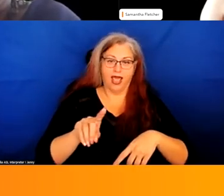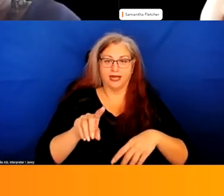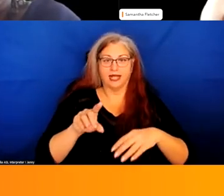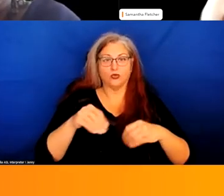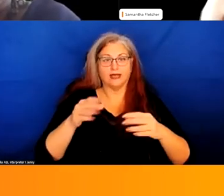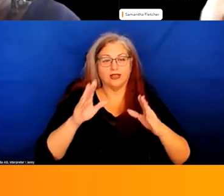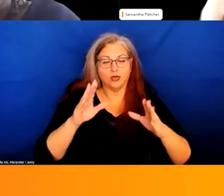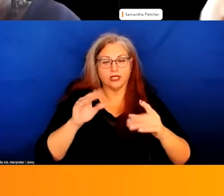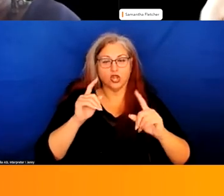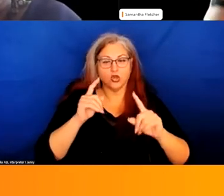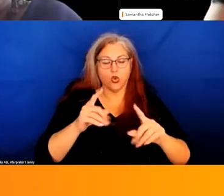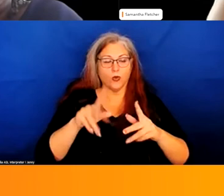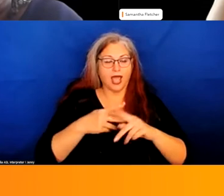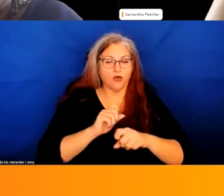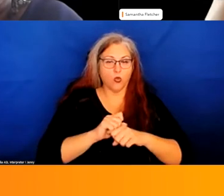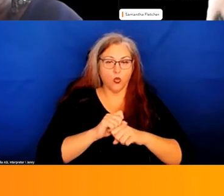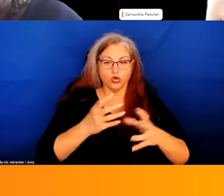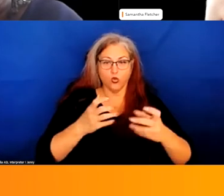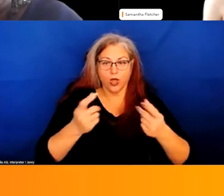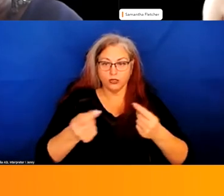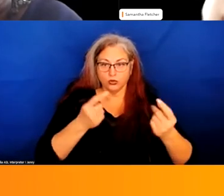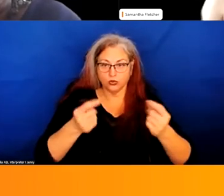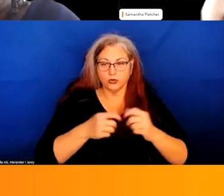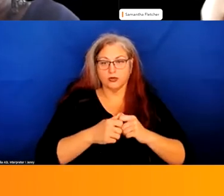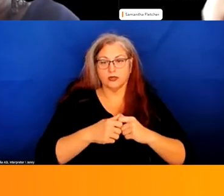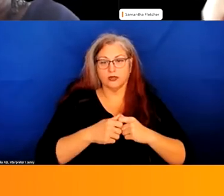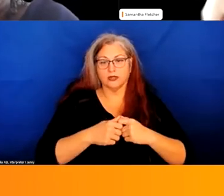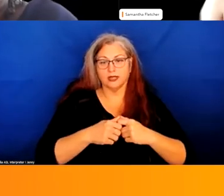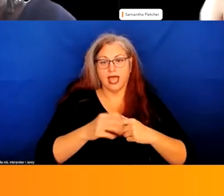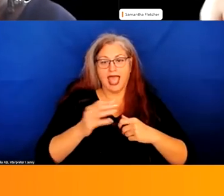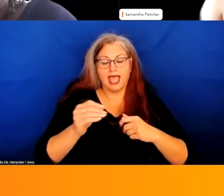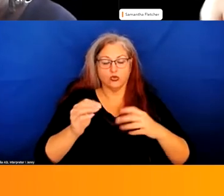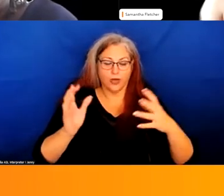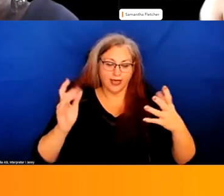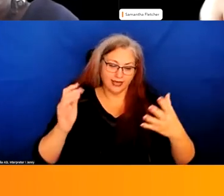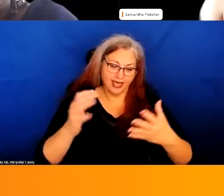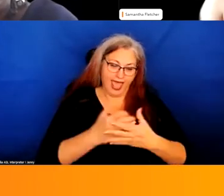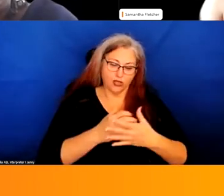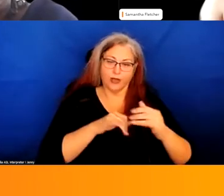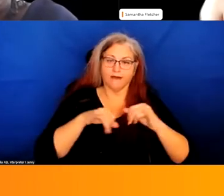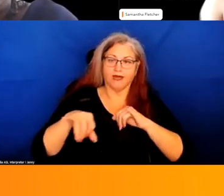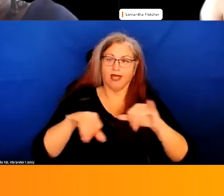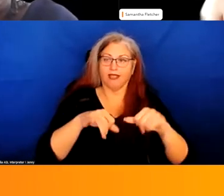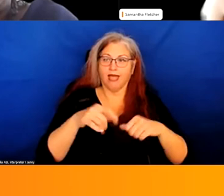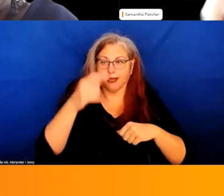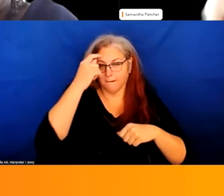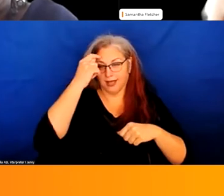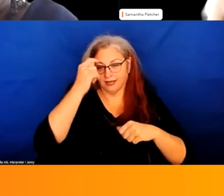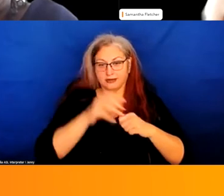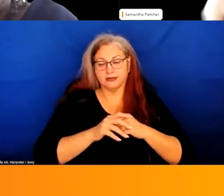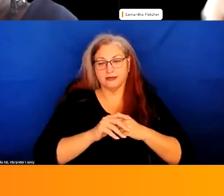goals, what type of work they want to do. Um, and the gathering of like minds, um,